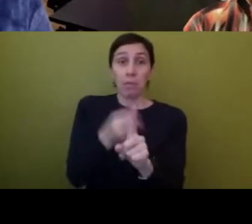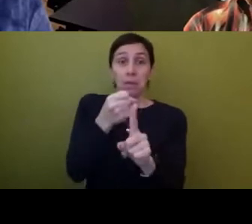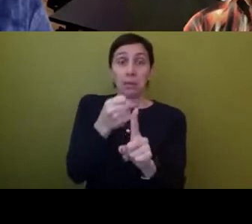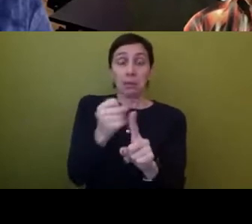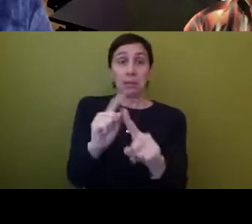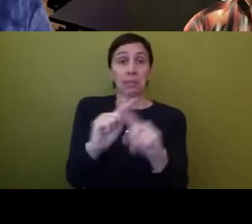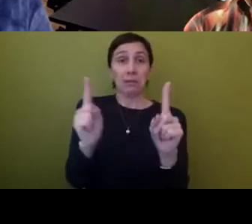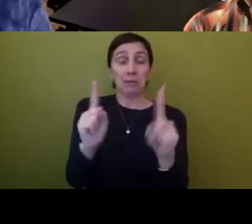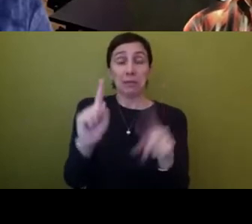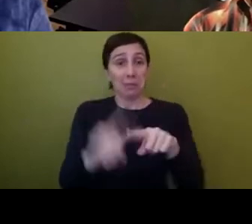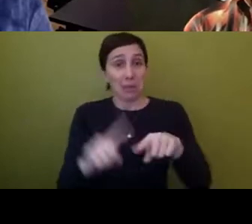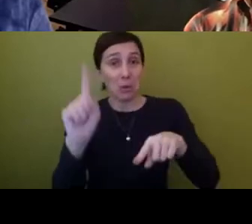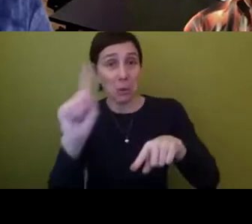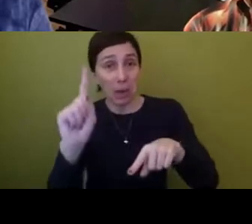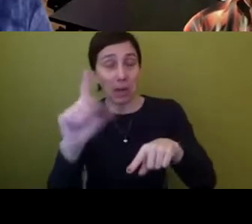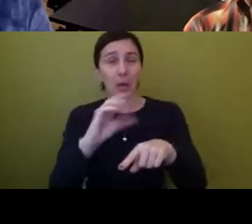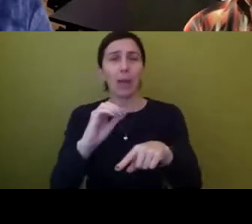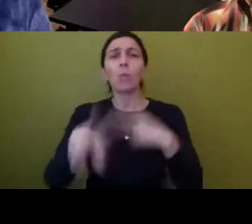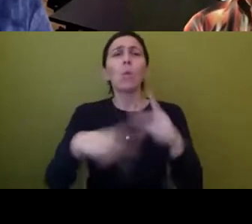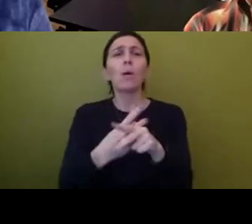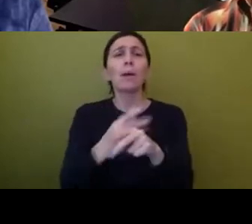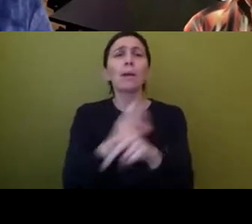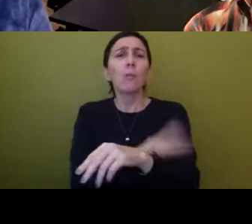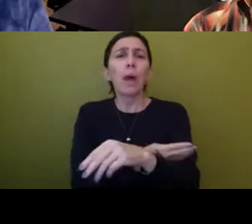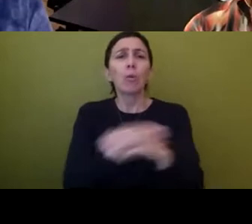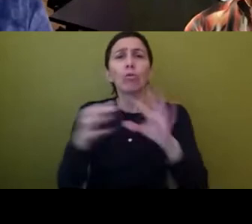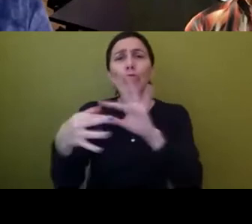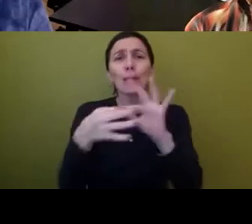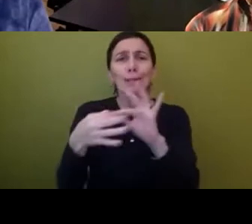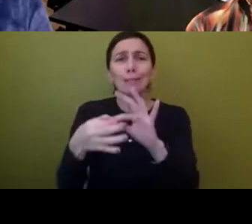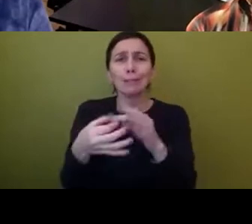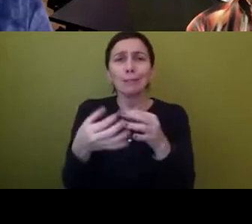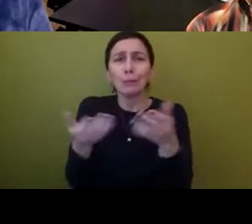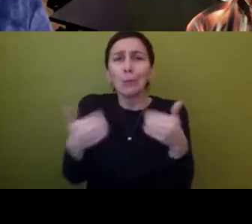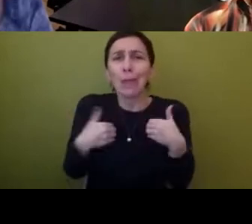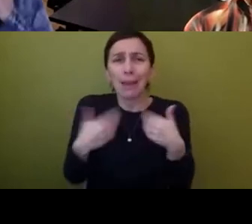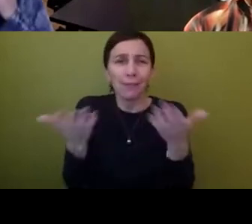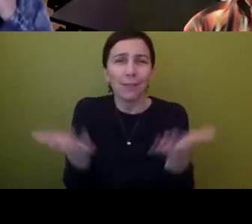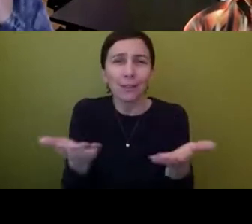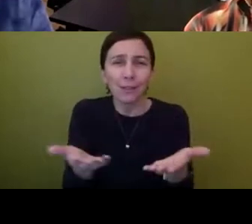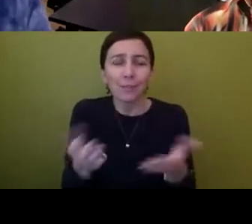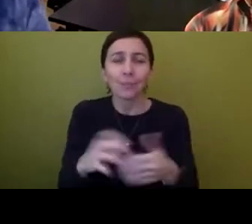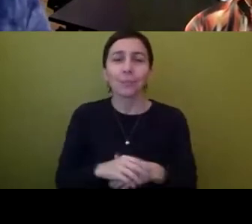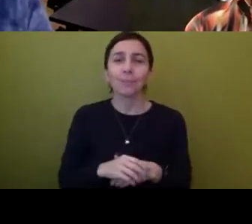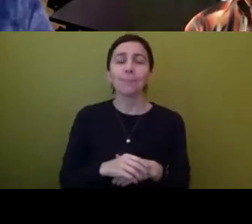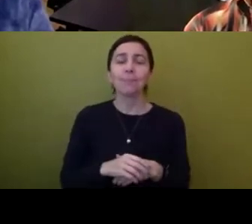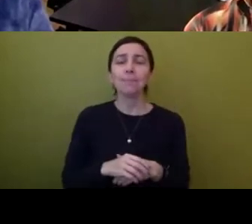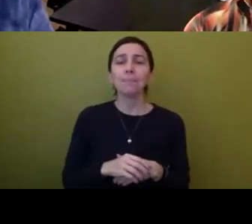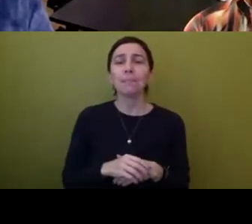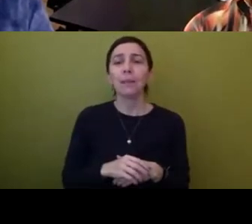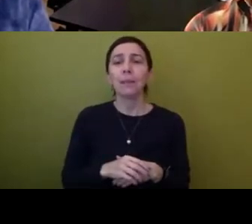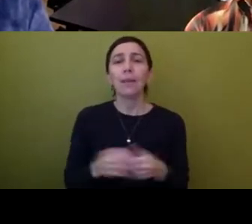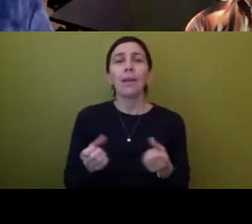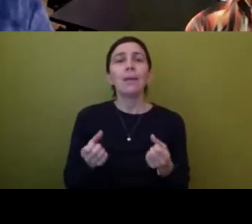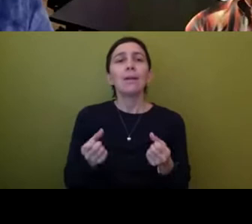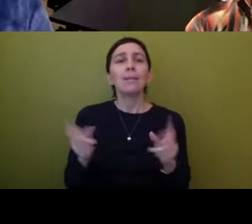based on the kinds of power relations that have been set up. And so, uh, it looked, I think, to many of the